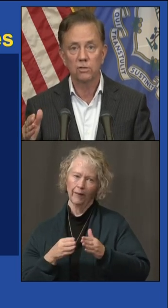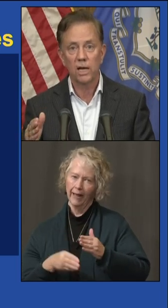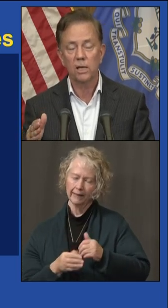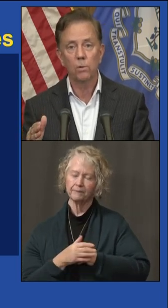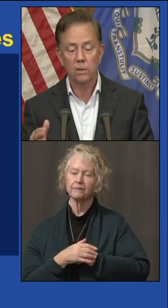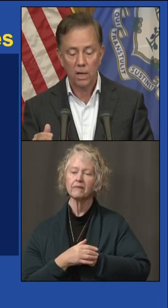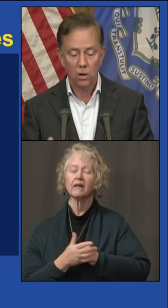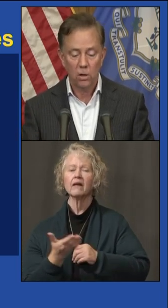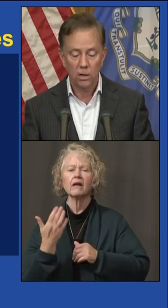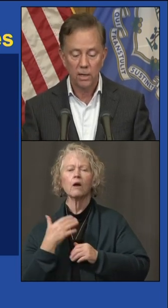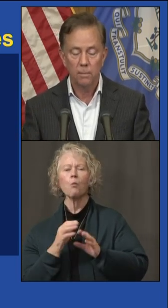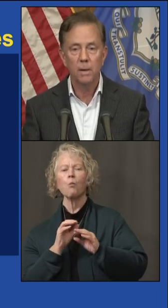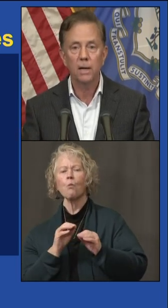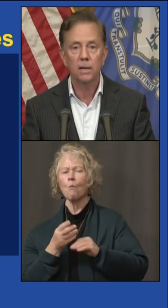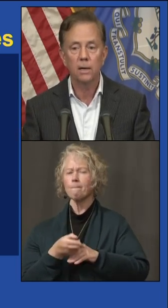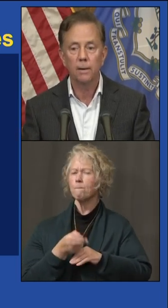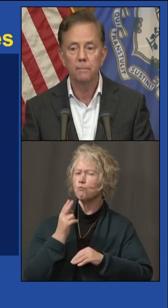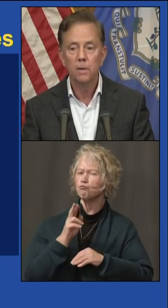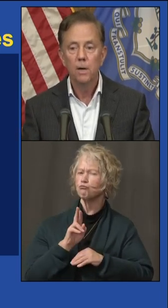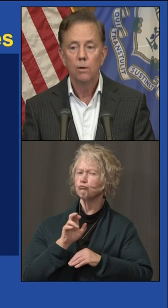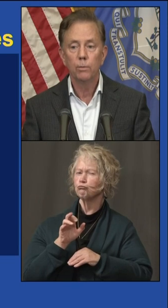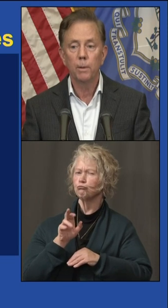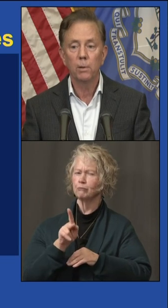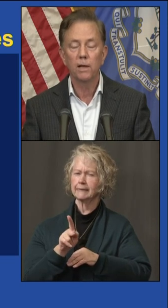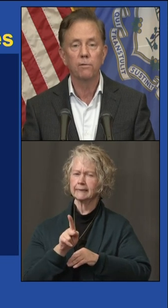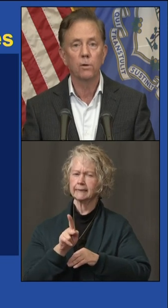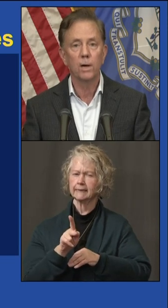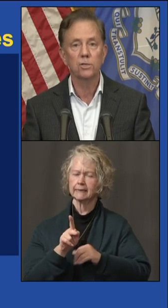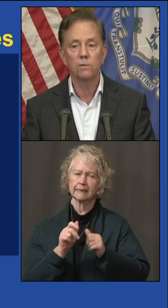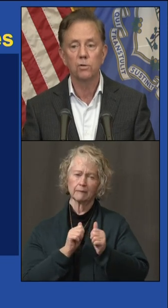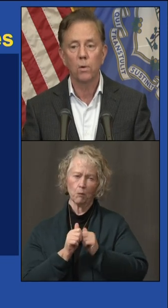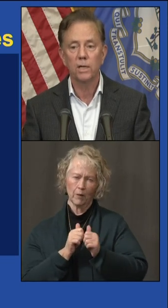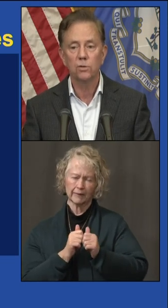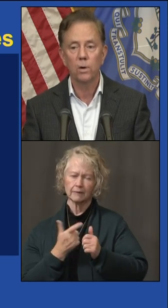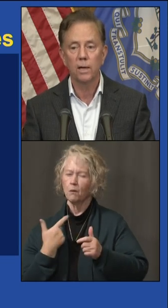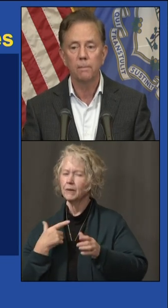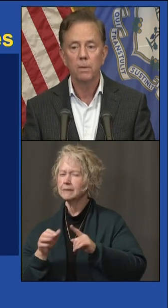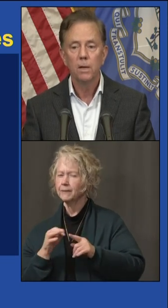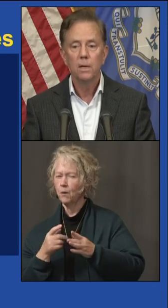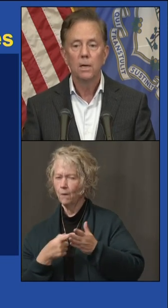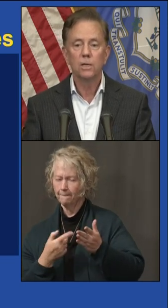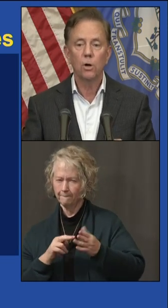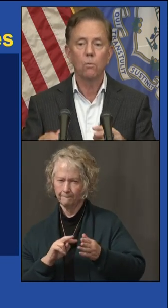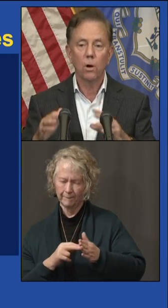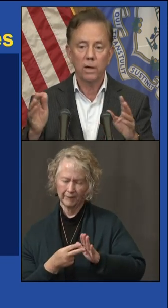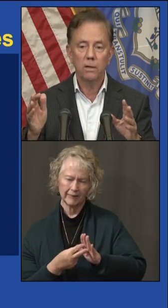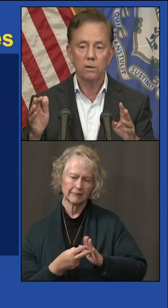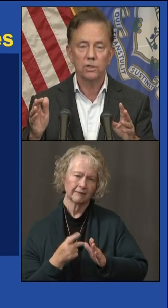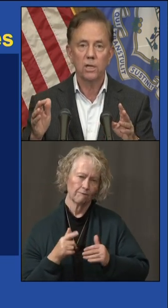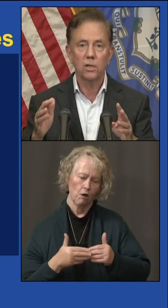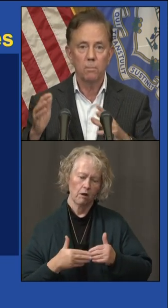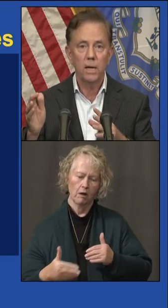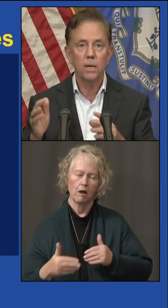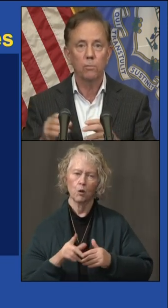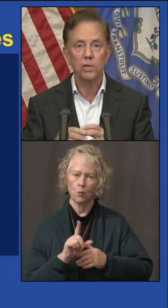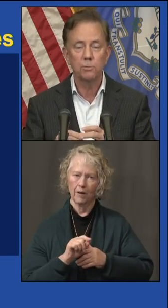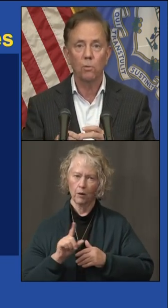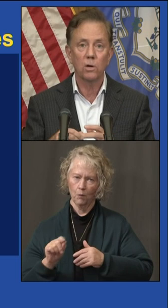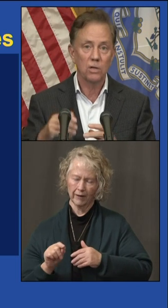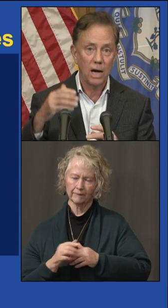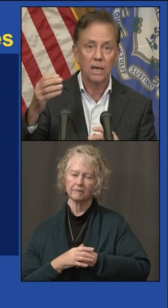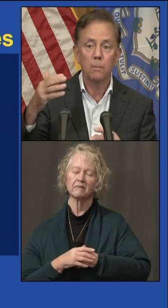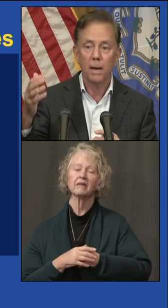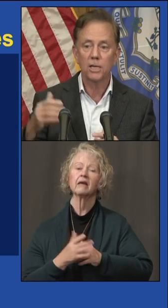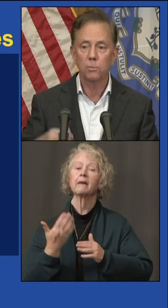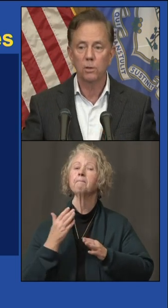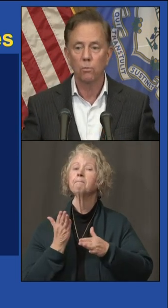get to exactly what they are in a minute. We'll be played for the rest of 2020. Don't worry. You'll see that the medium-risk